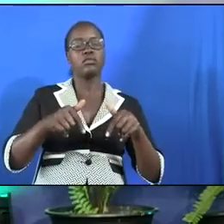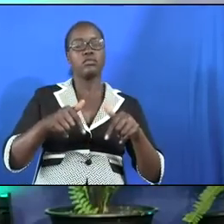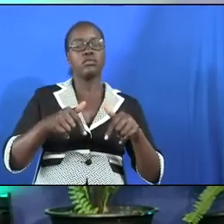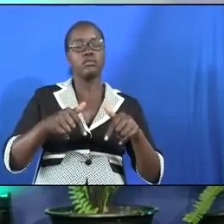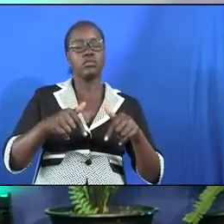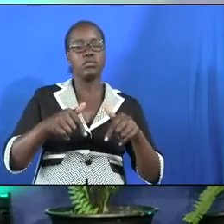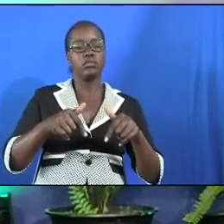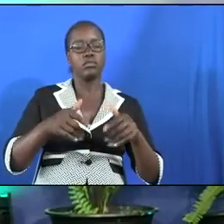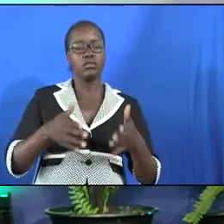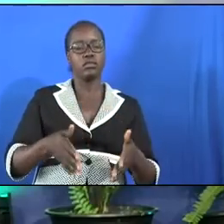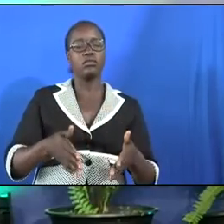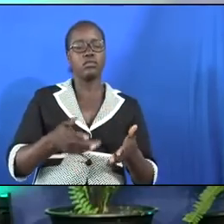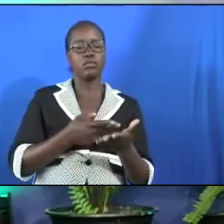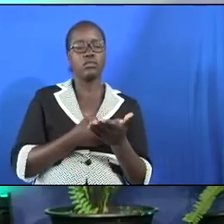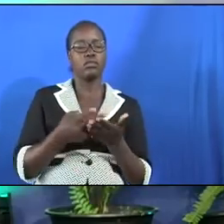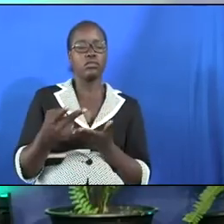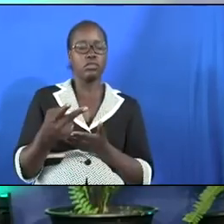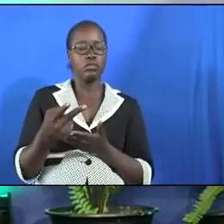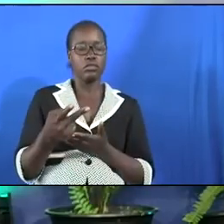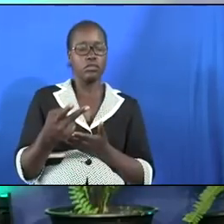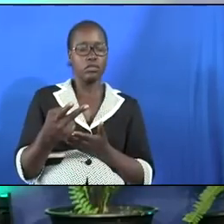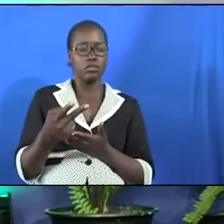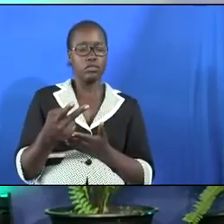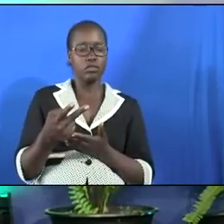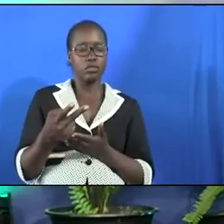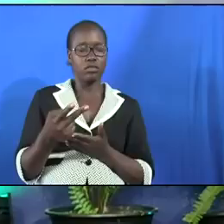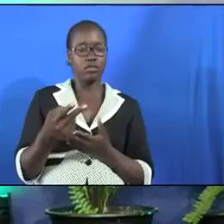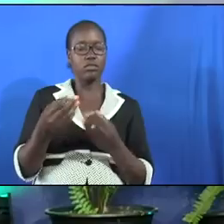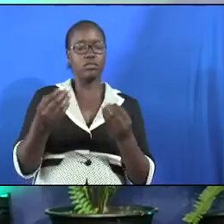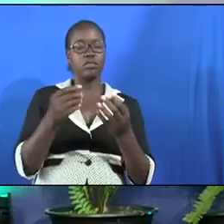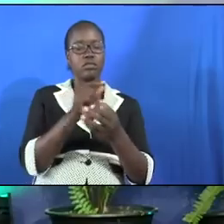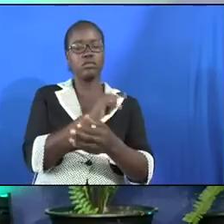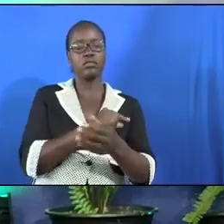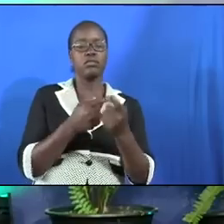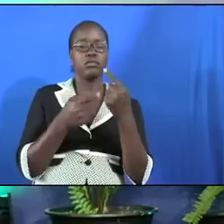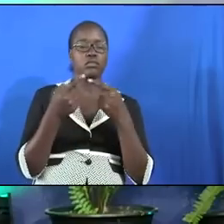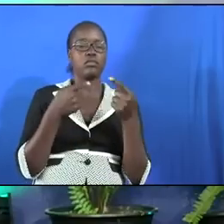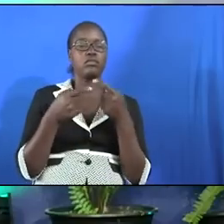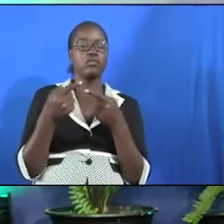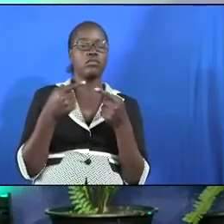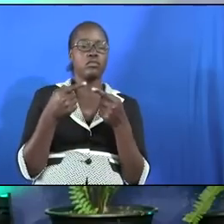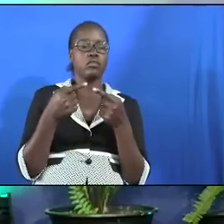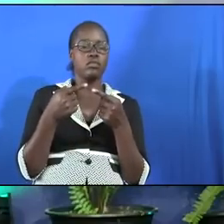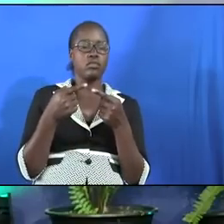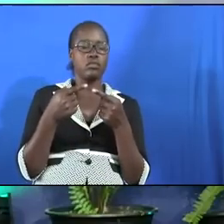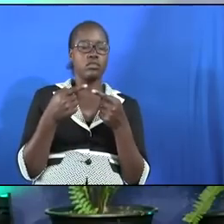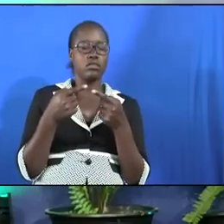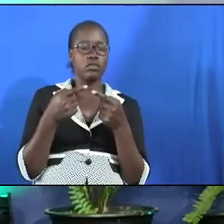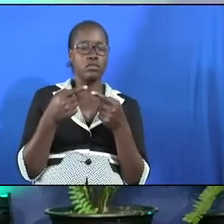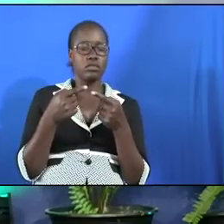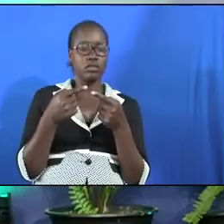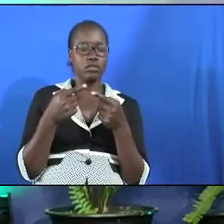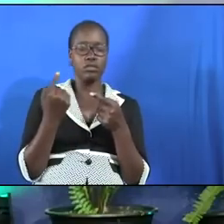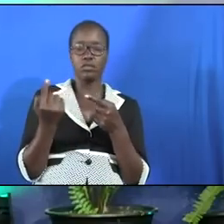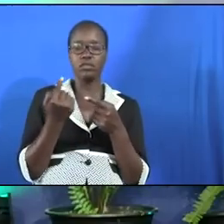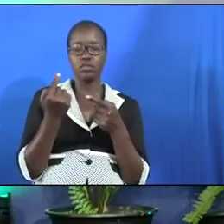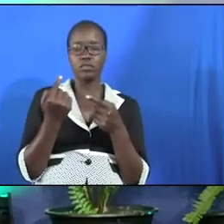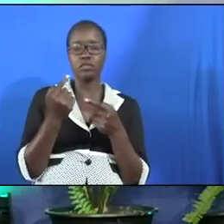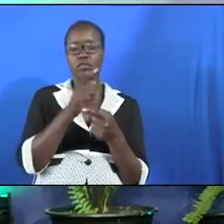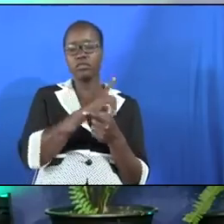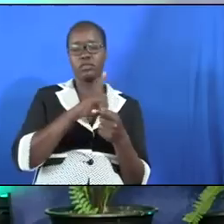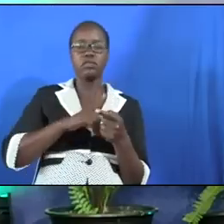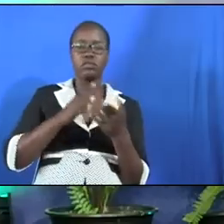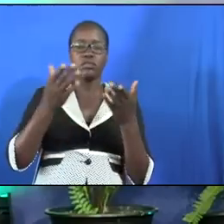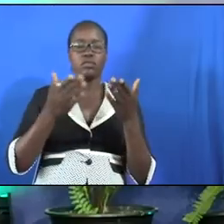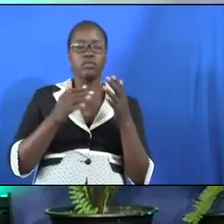here for the two weeks grant us the grace to come grant us the grace Lord to bring